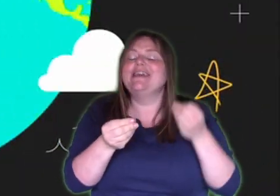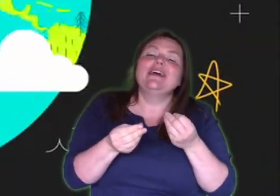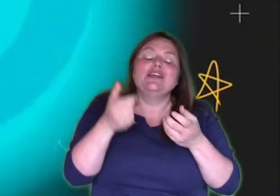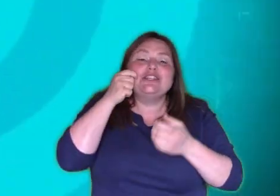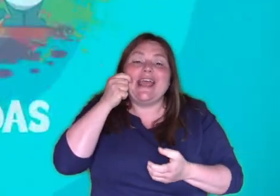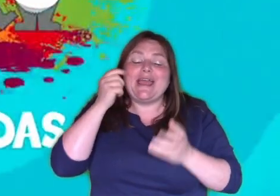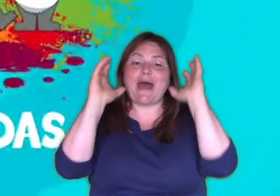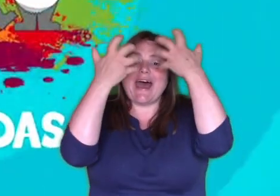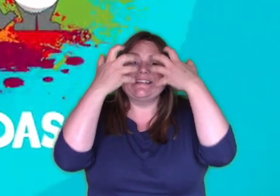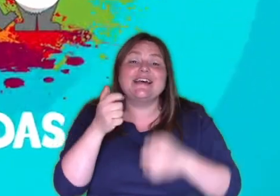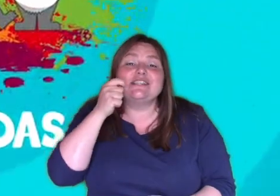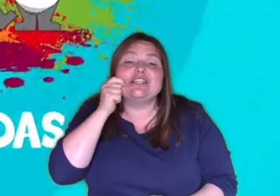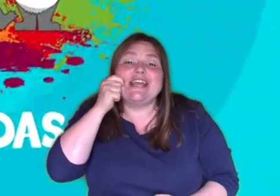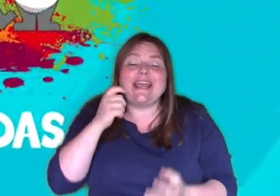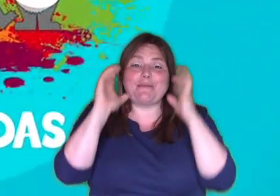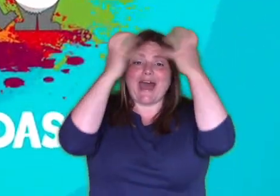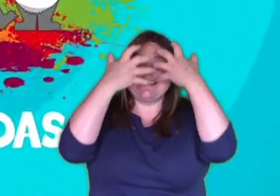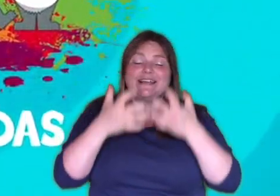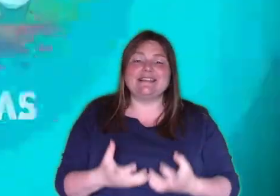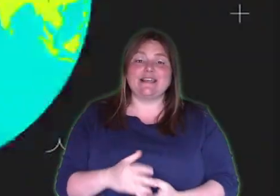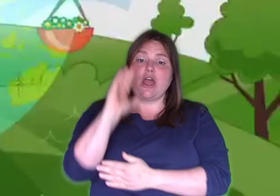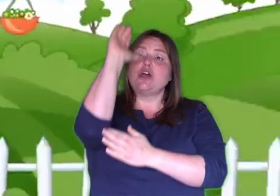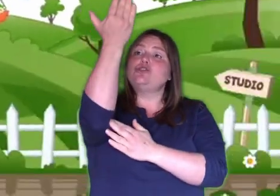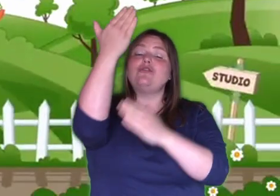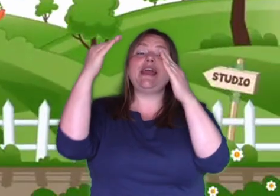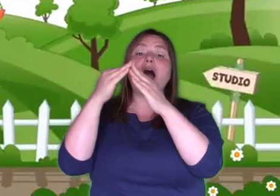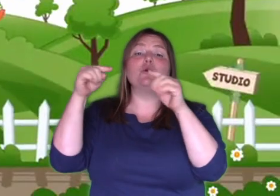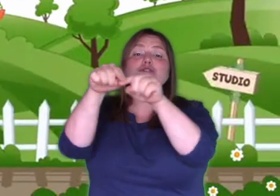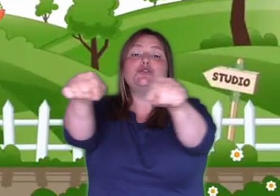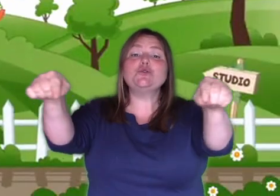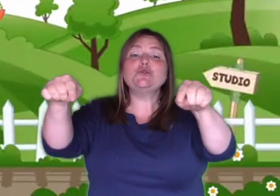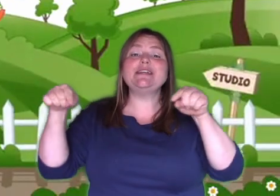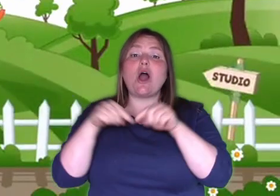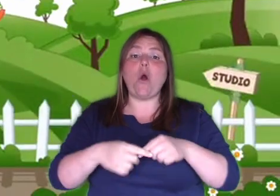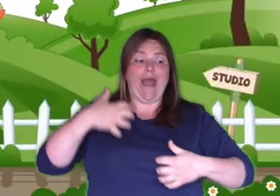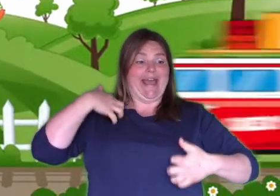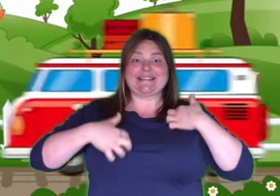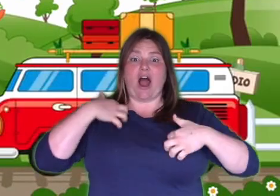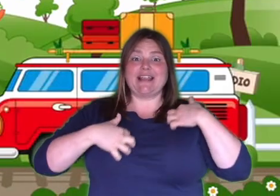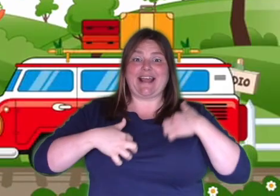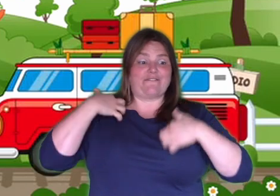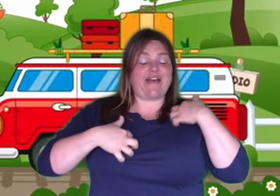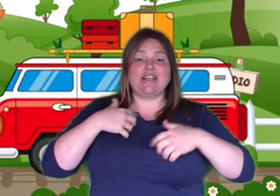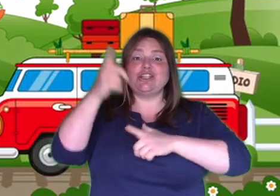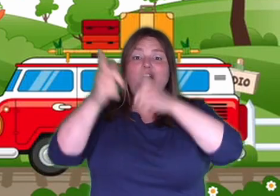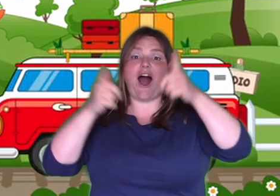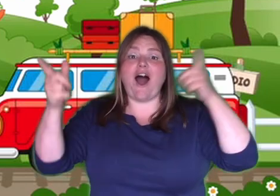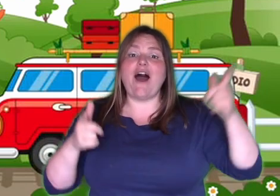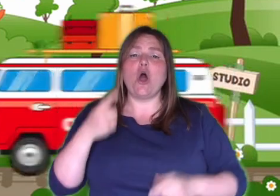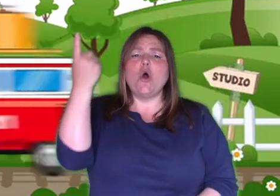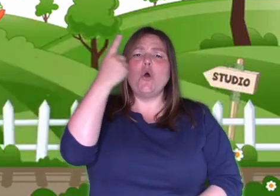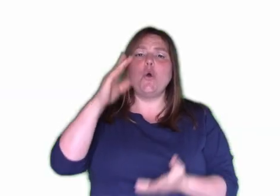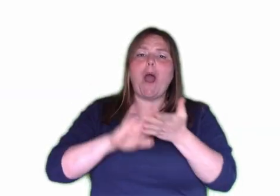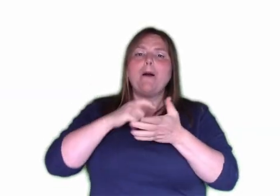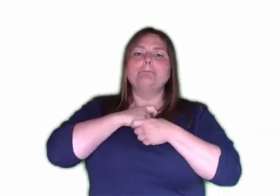learn with the Cheeky Pandas, Cheeky Pandas. In their treehouse studio, or on adventures